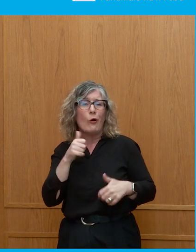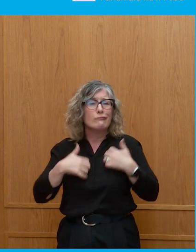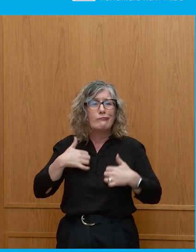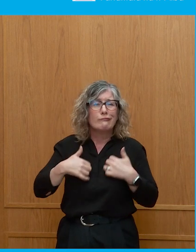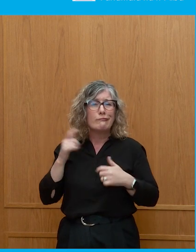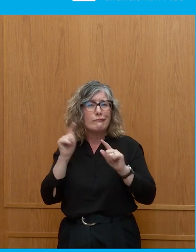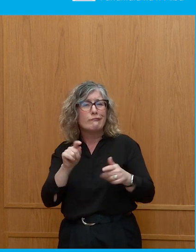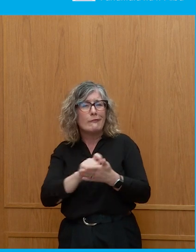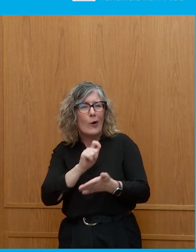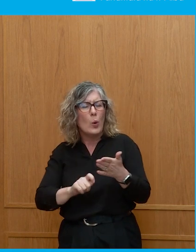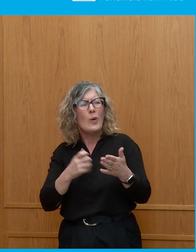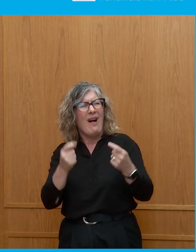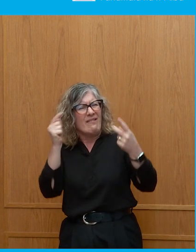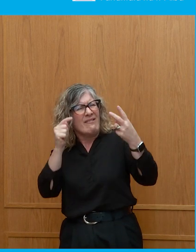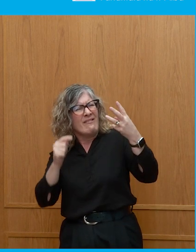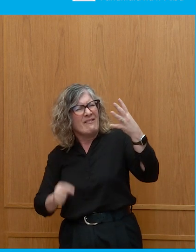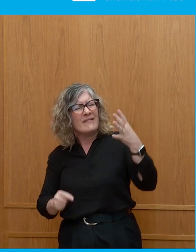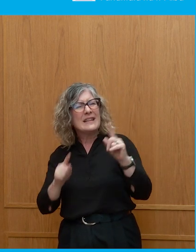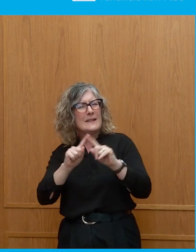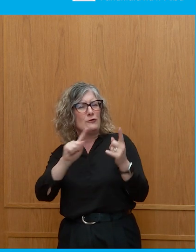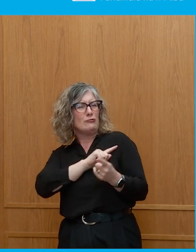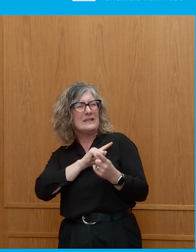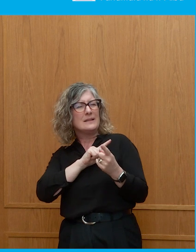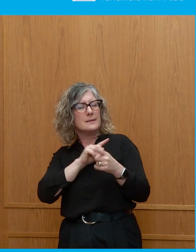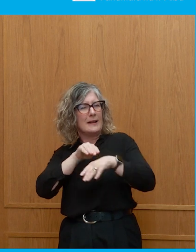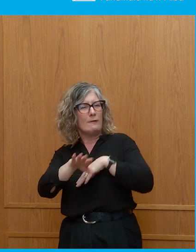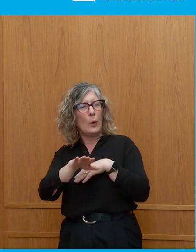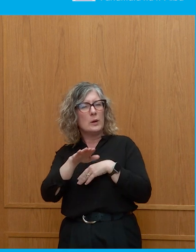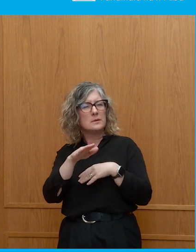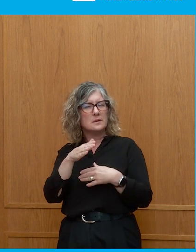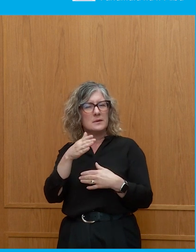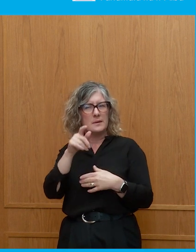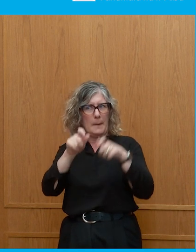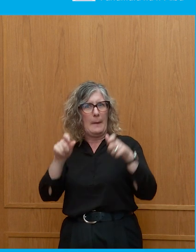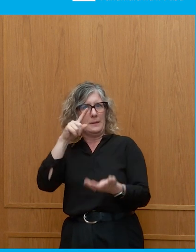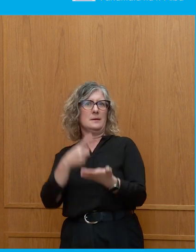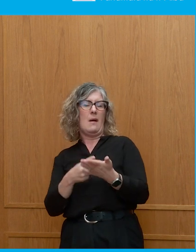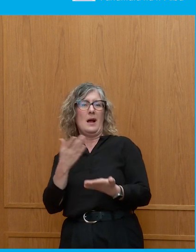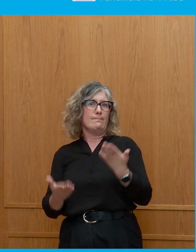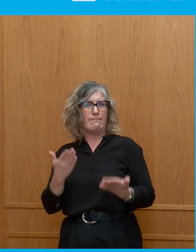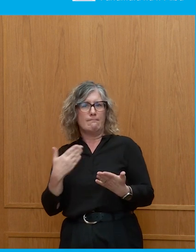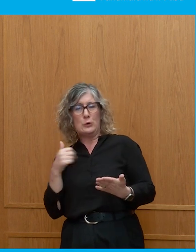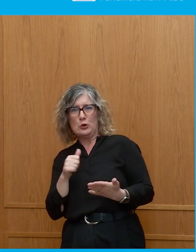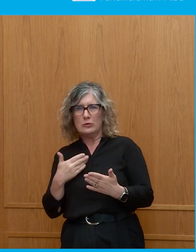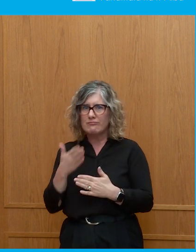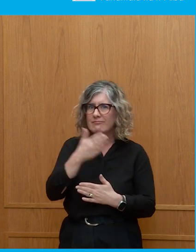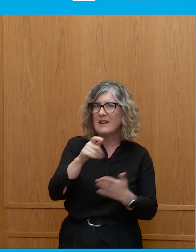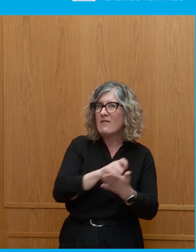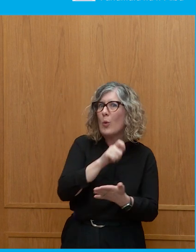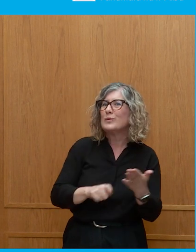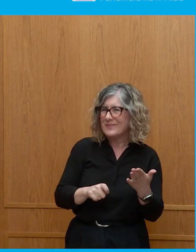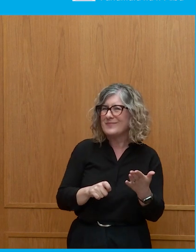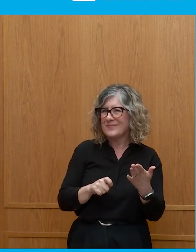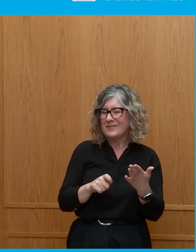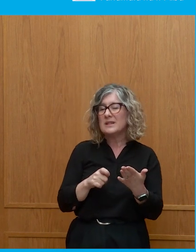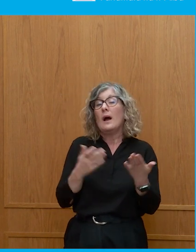these factors kind of play into the extent to which people turn out or not.